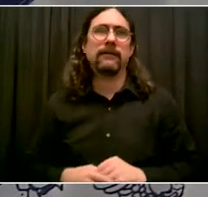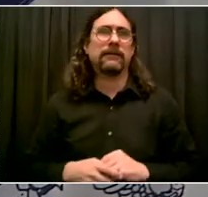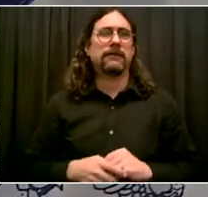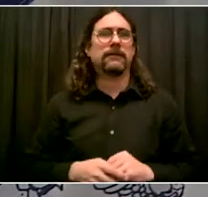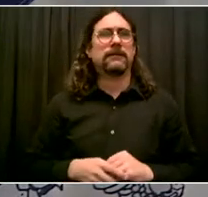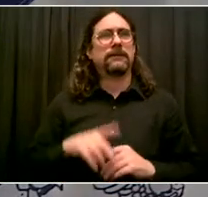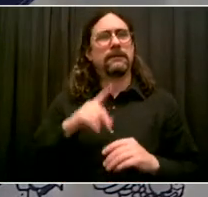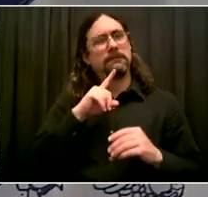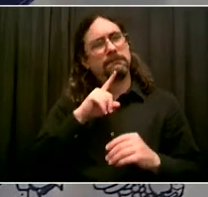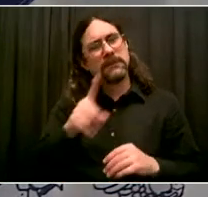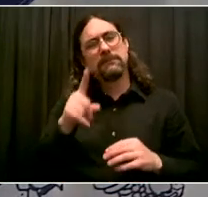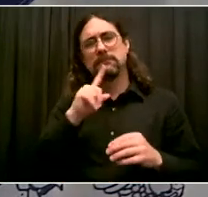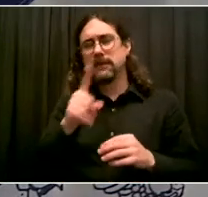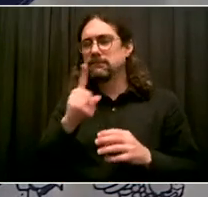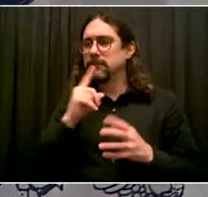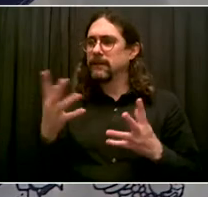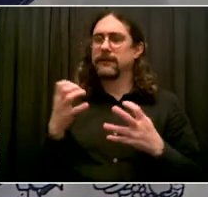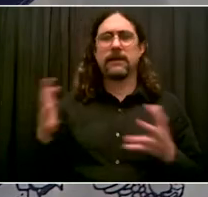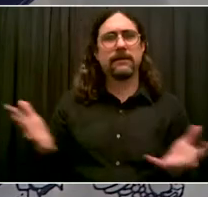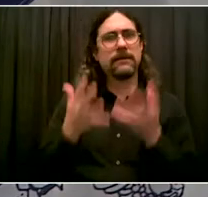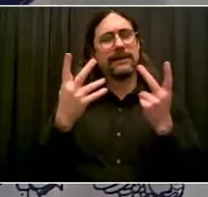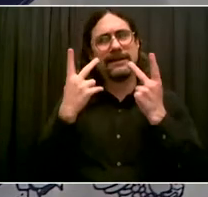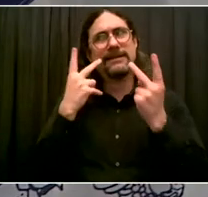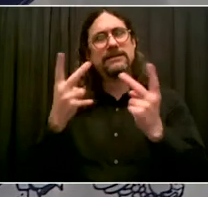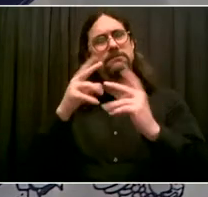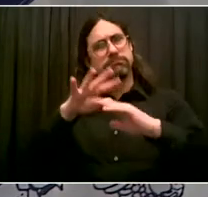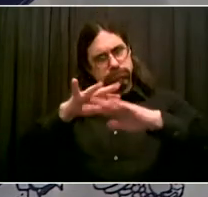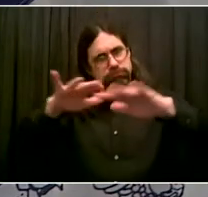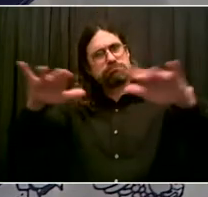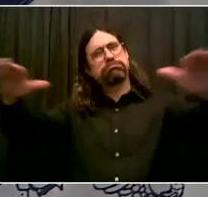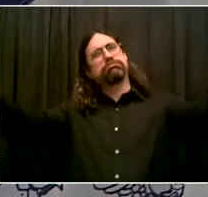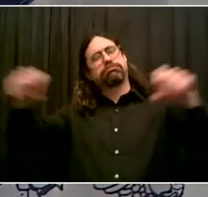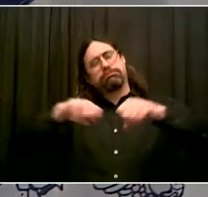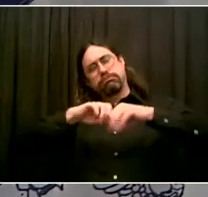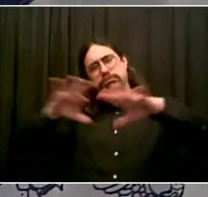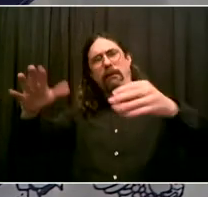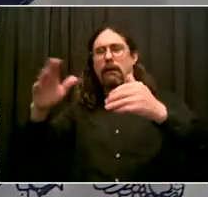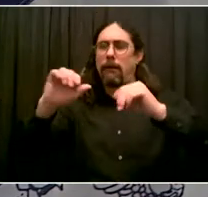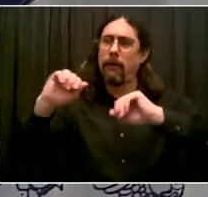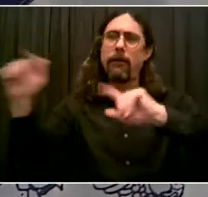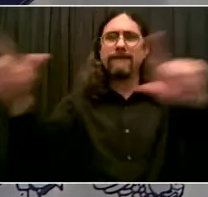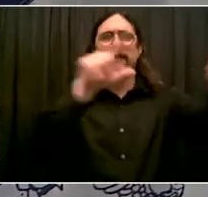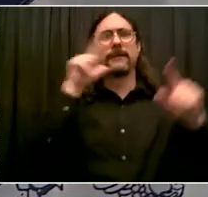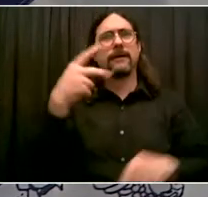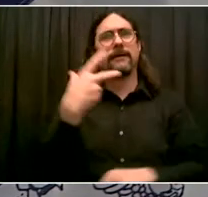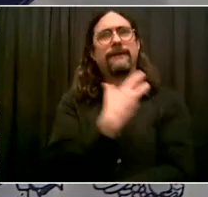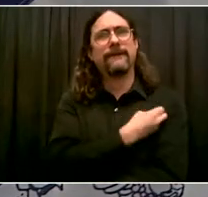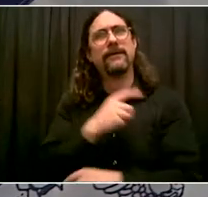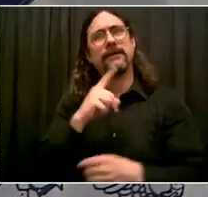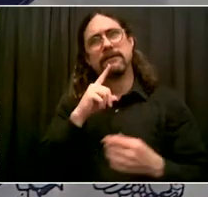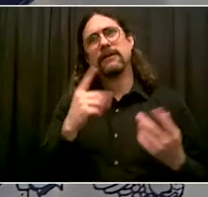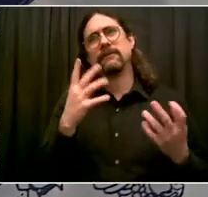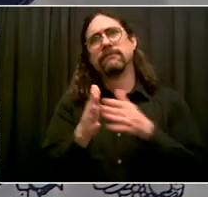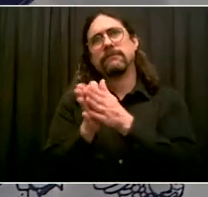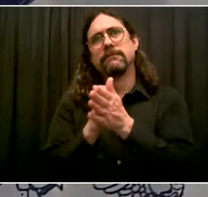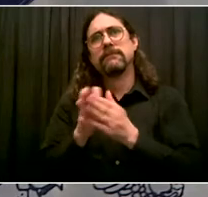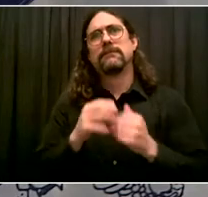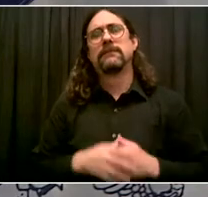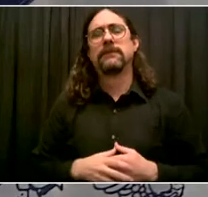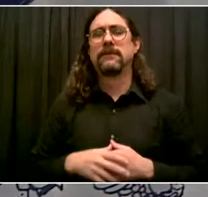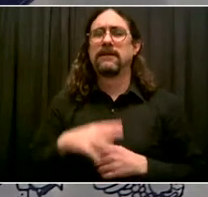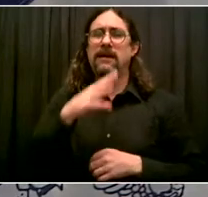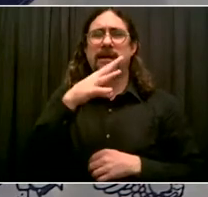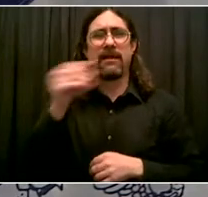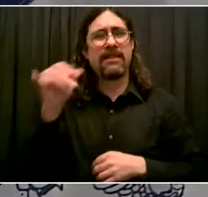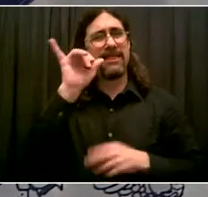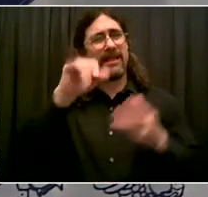alone changes the situation, helps us move forward. I'll give you reports every day on how I'm doing, but